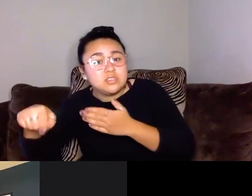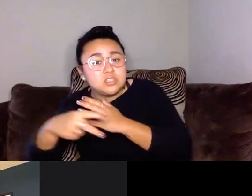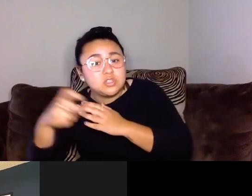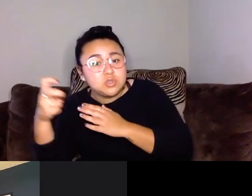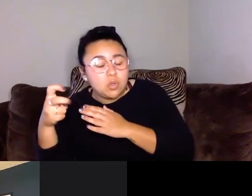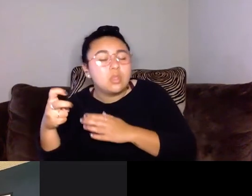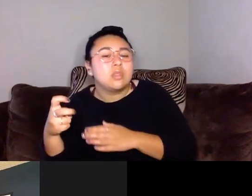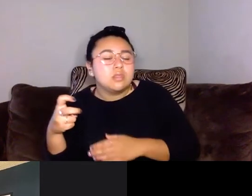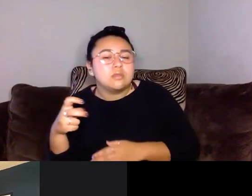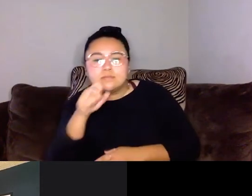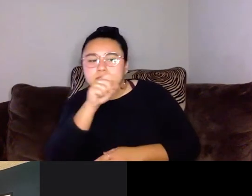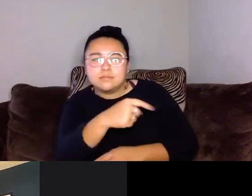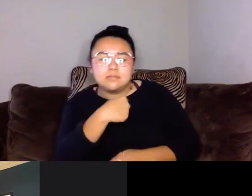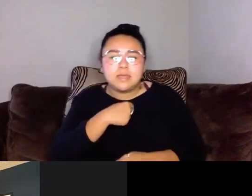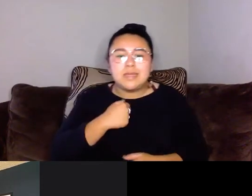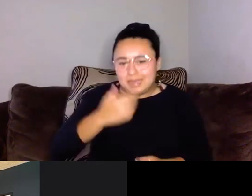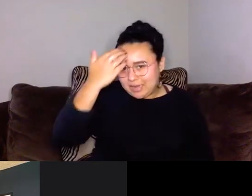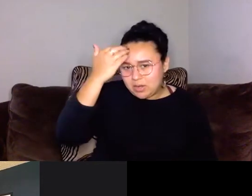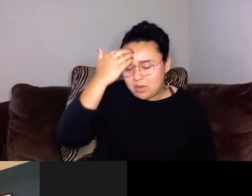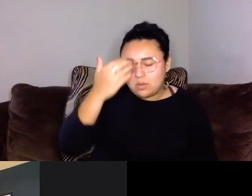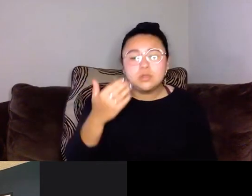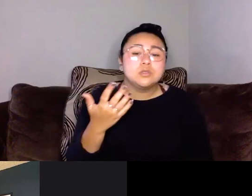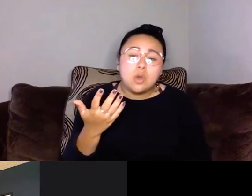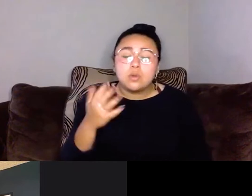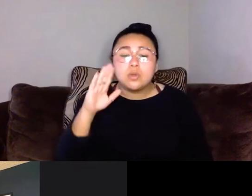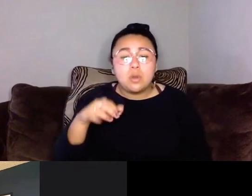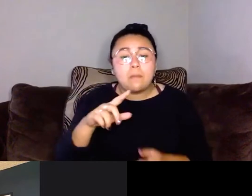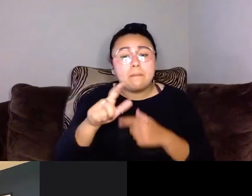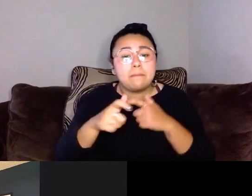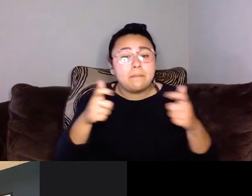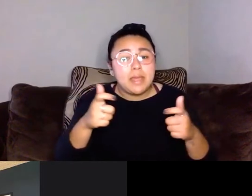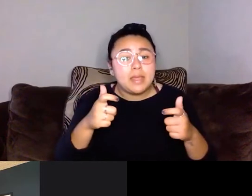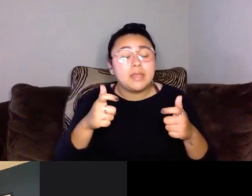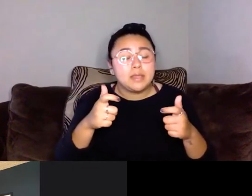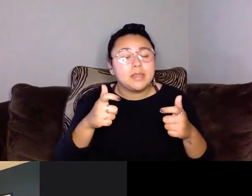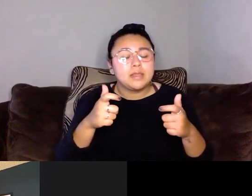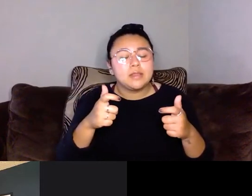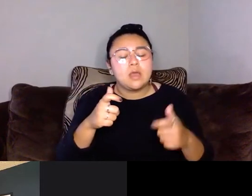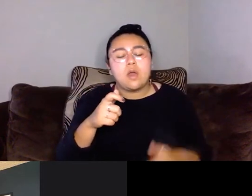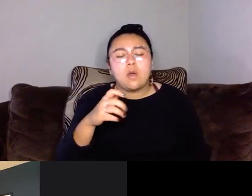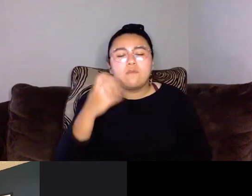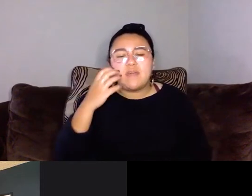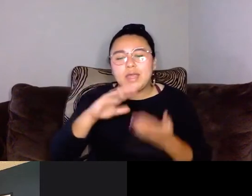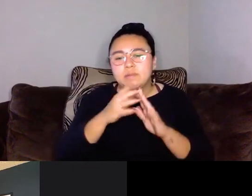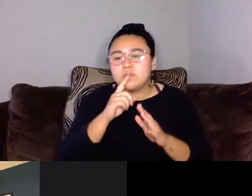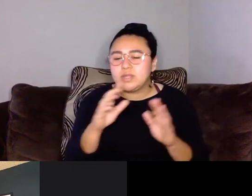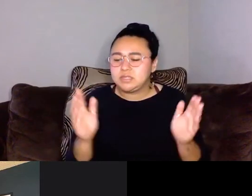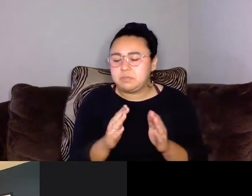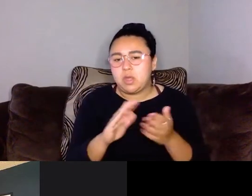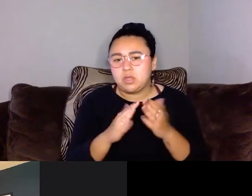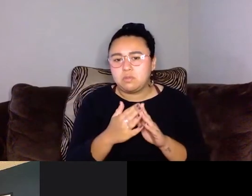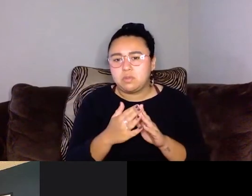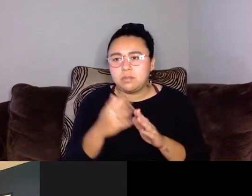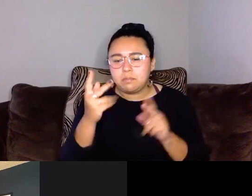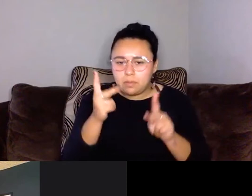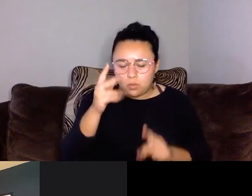is a small community and most people know me, so it's not going to work out really well if try to steal it, but I'm open to people using my images.